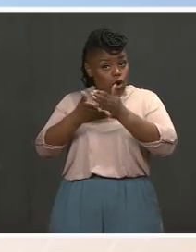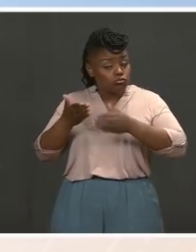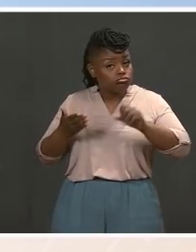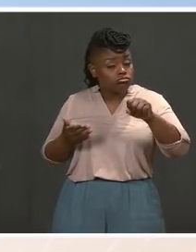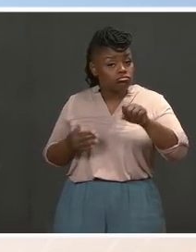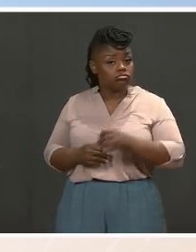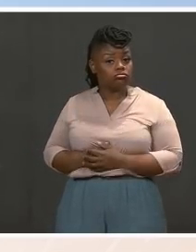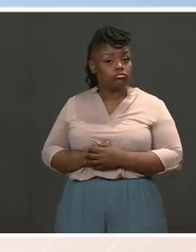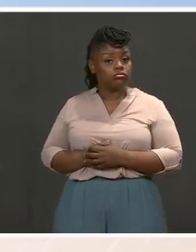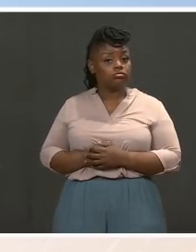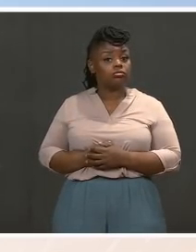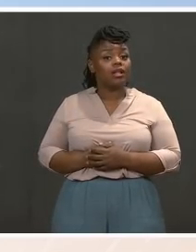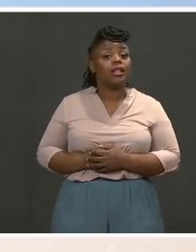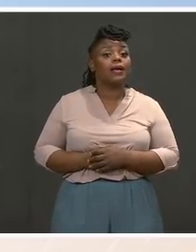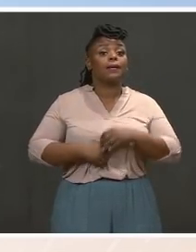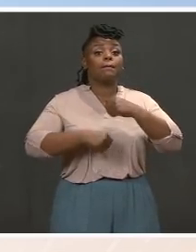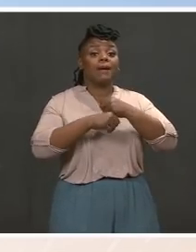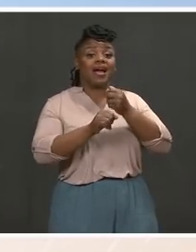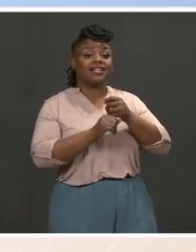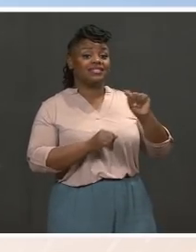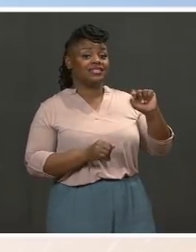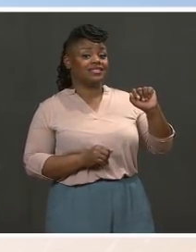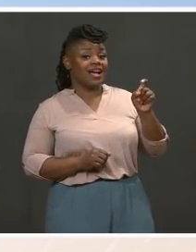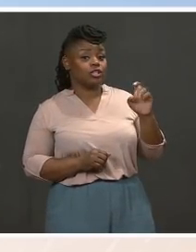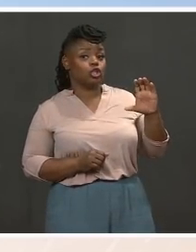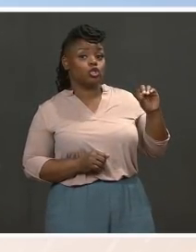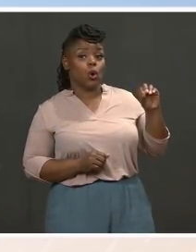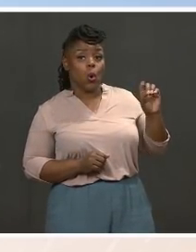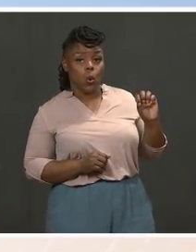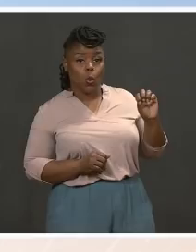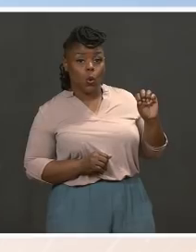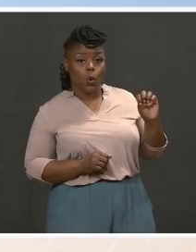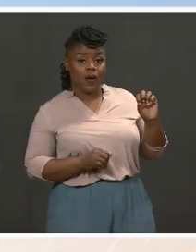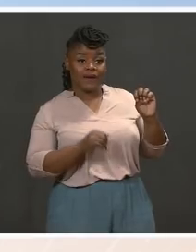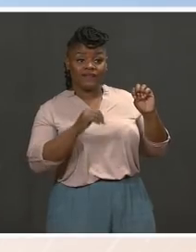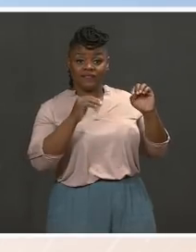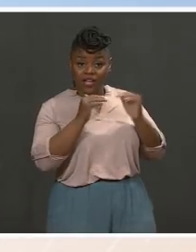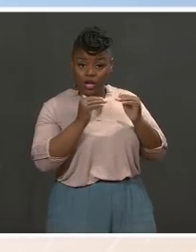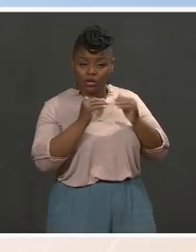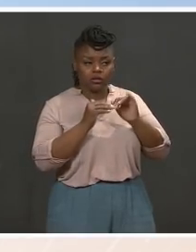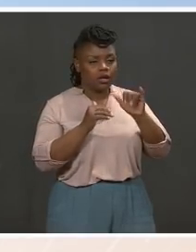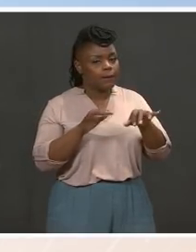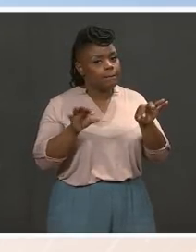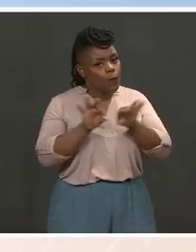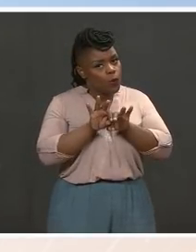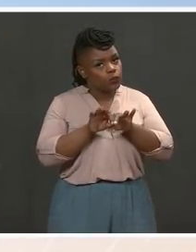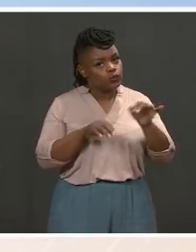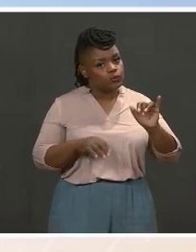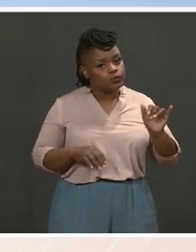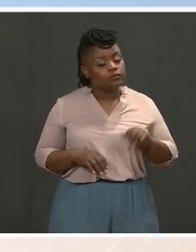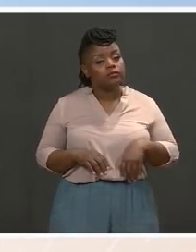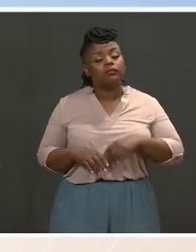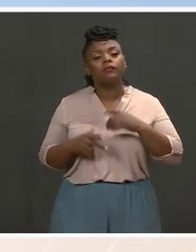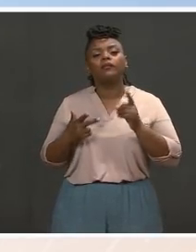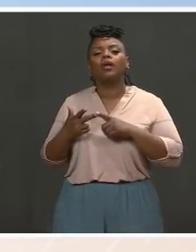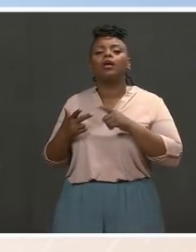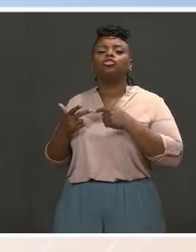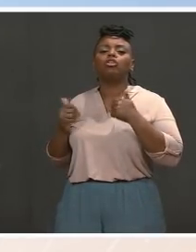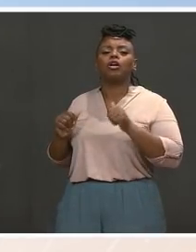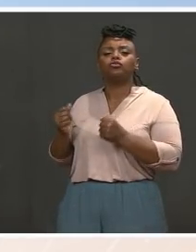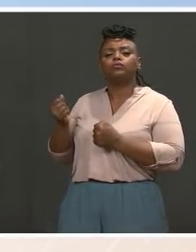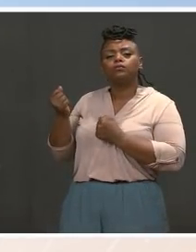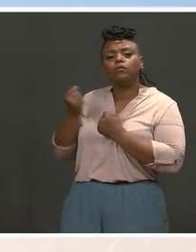fair and one that rewards work and not wealth is part of it. Doing better by our caregivers is part of that.